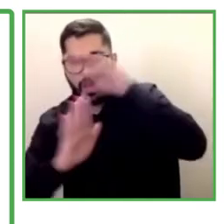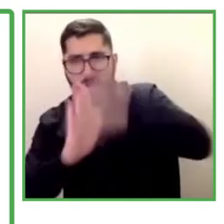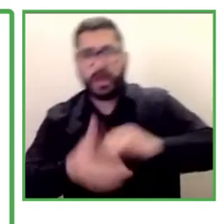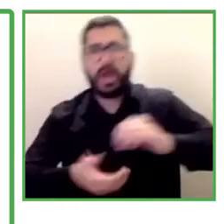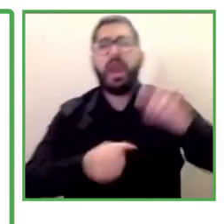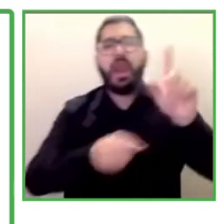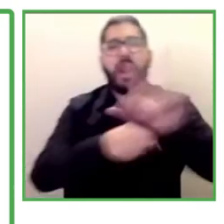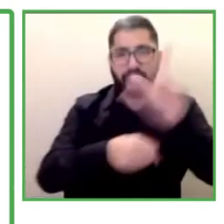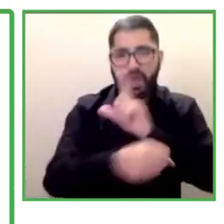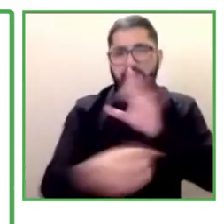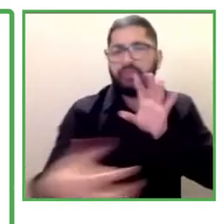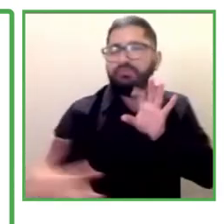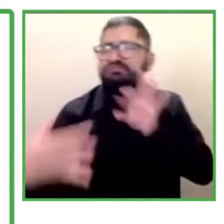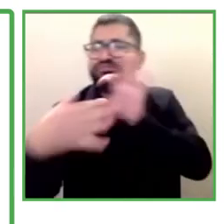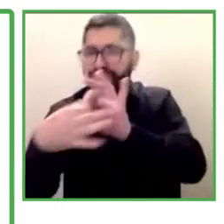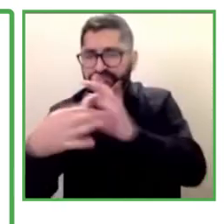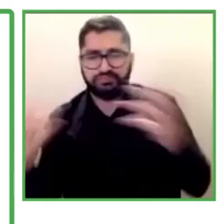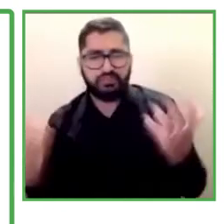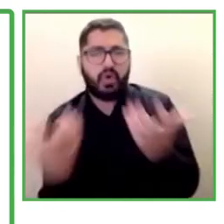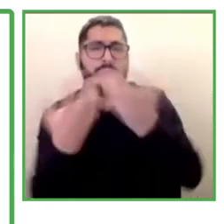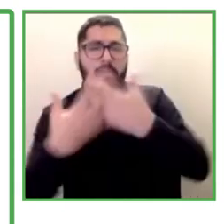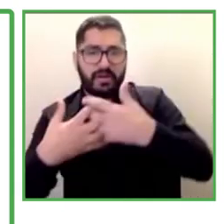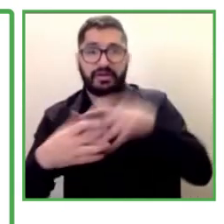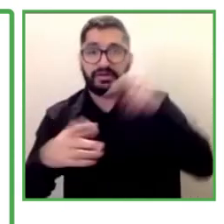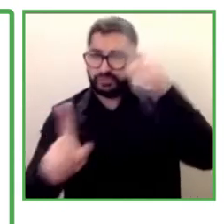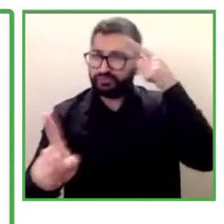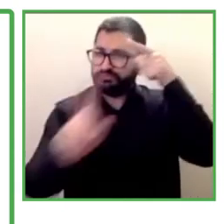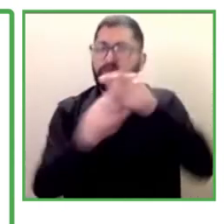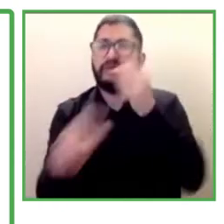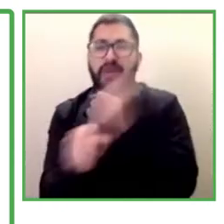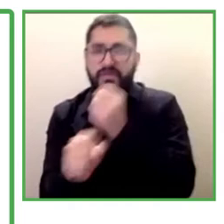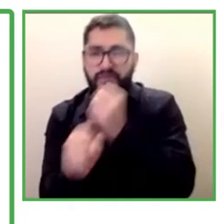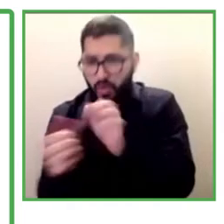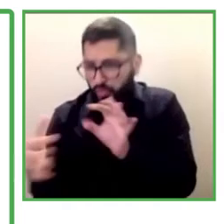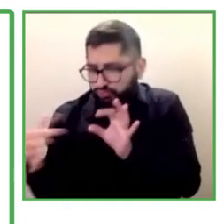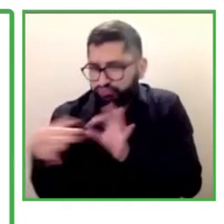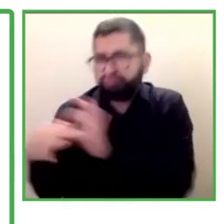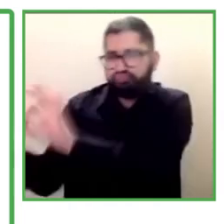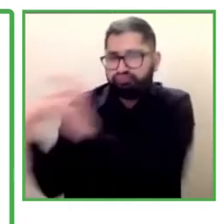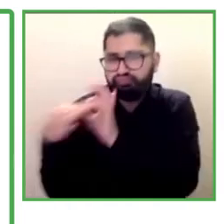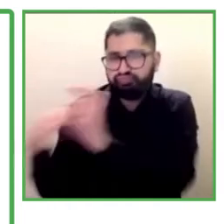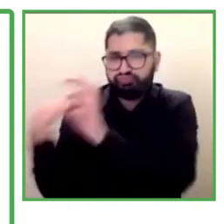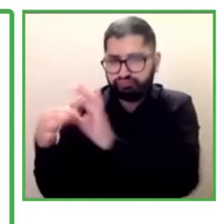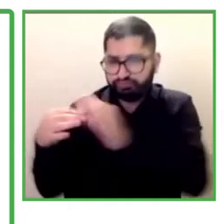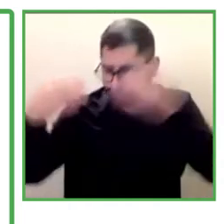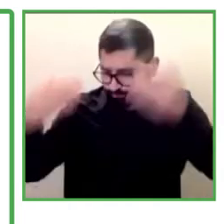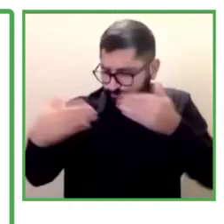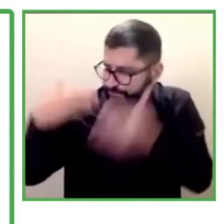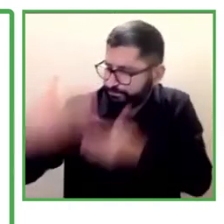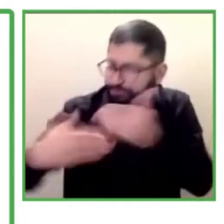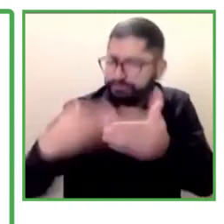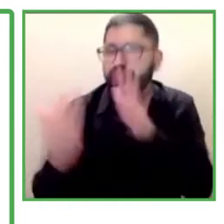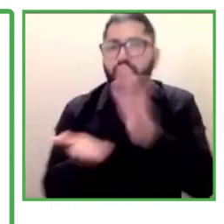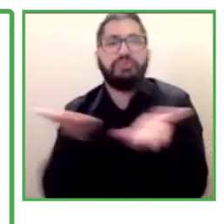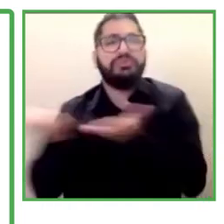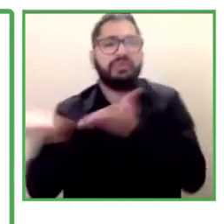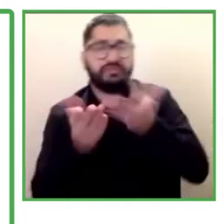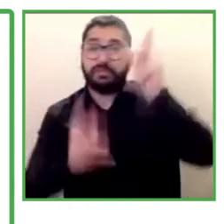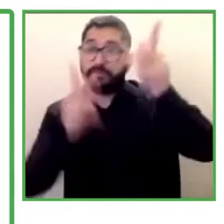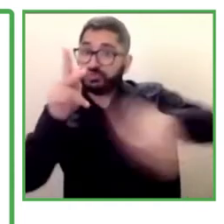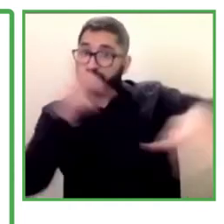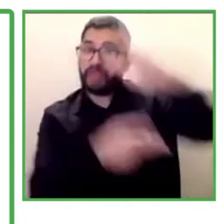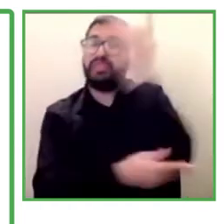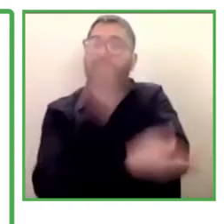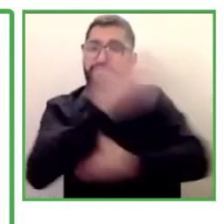can complement each other so we can work together and guarantee the services that disabled people need.